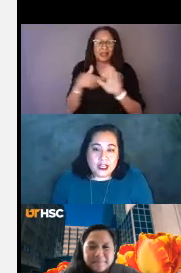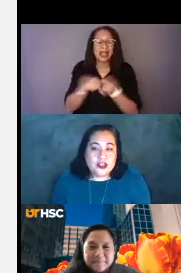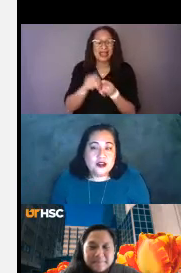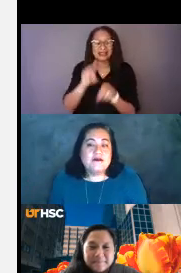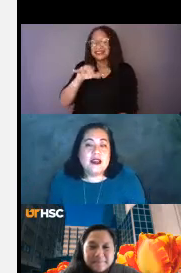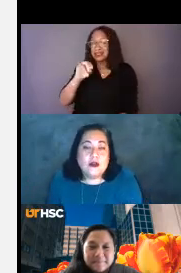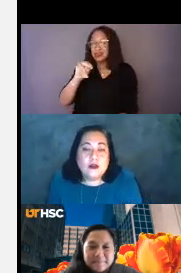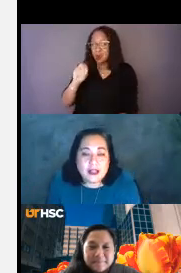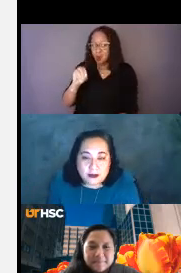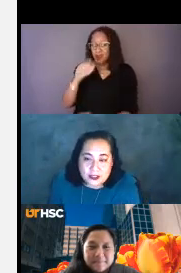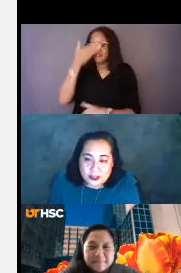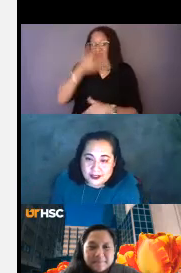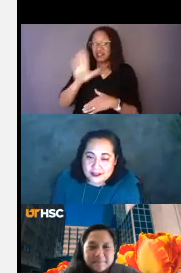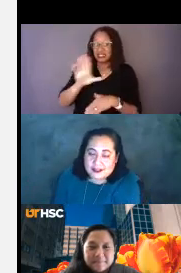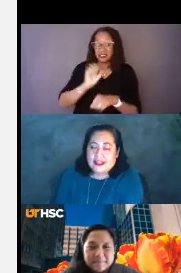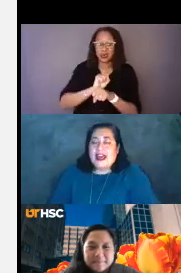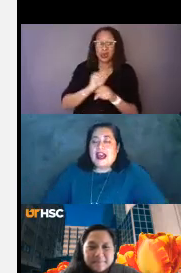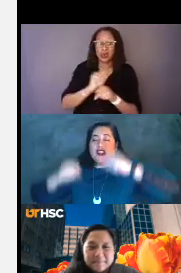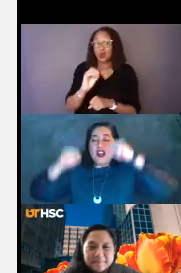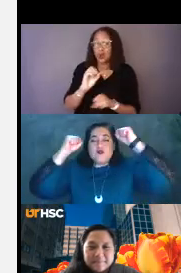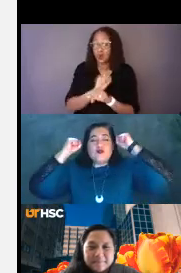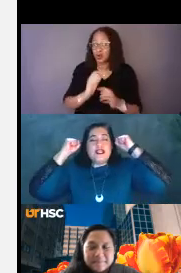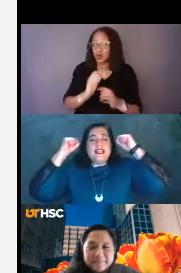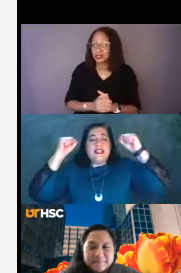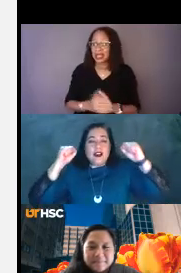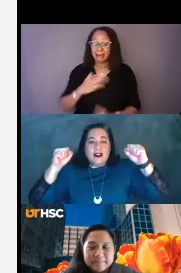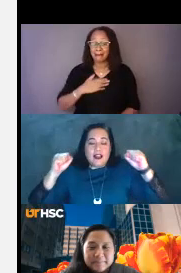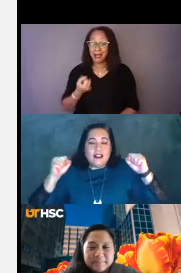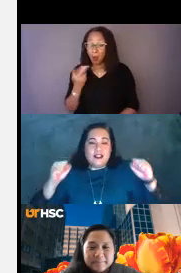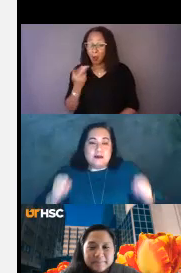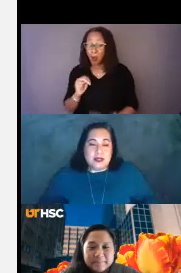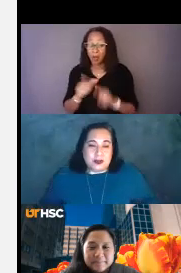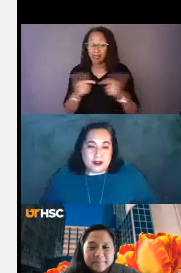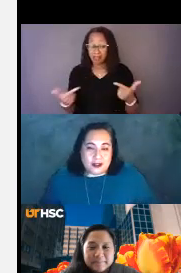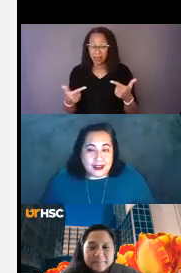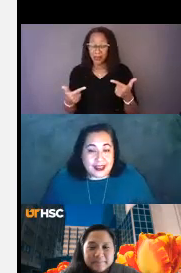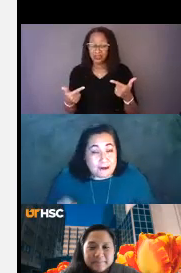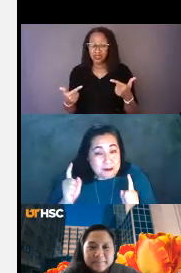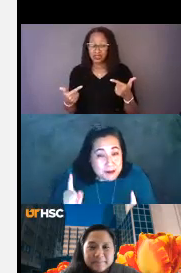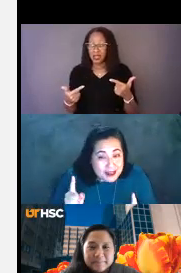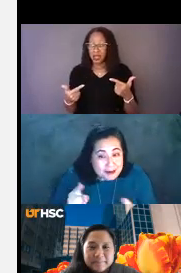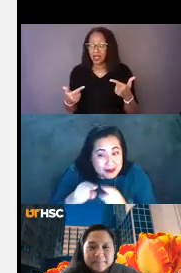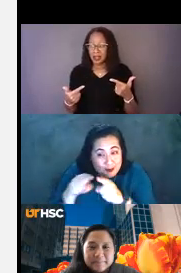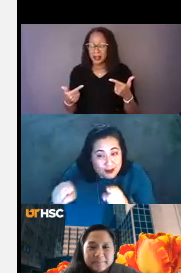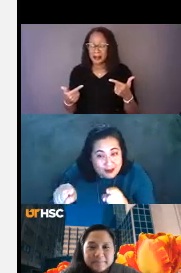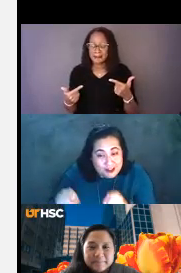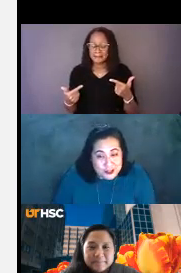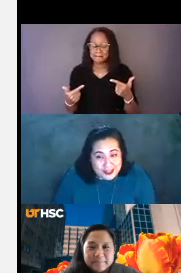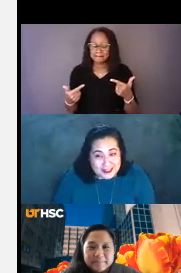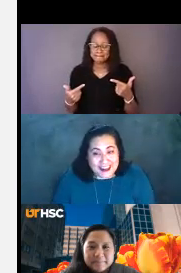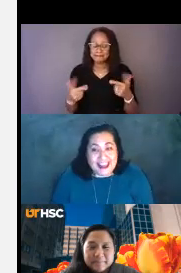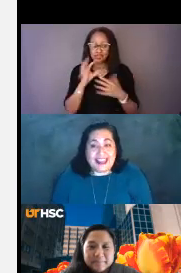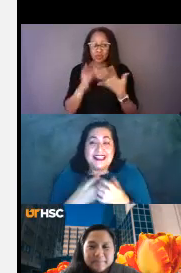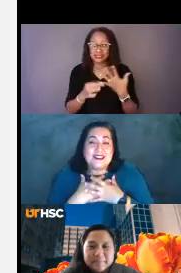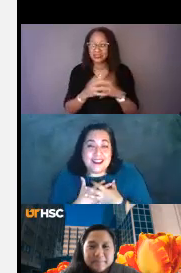In terms of my own language choices, I try really hard not to use the B word. And by B, I mean the one on your